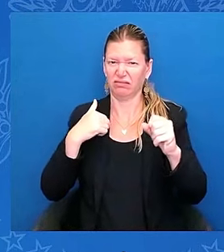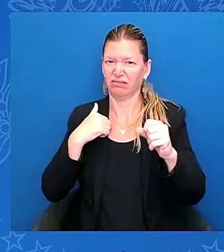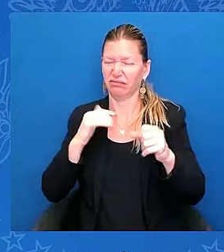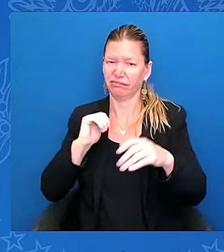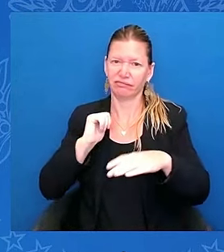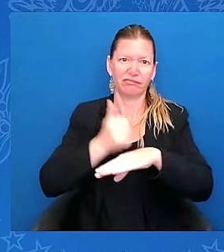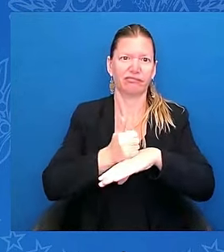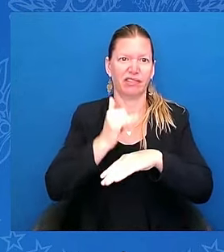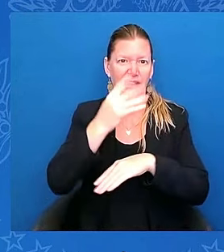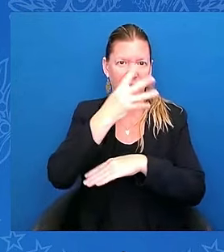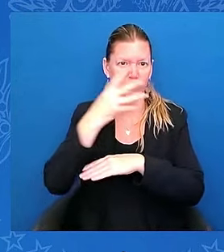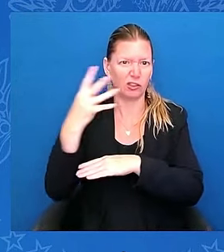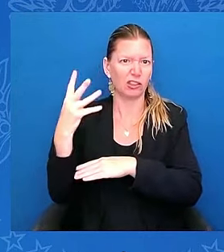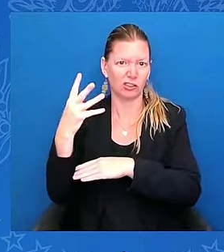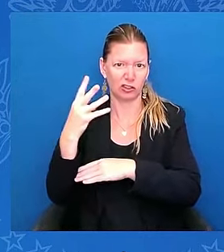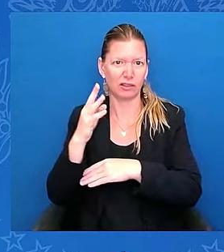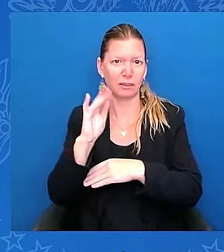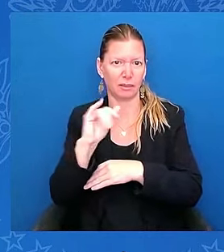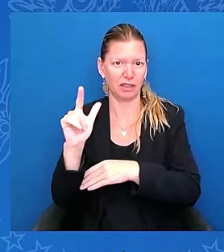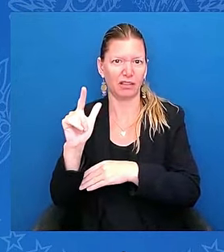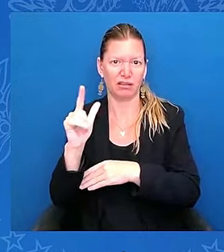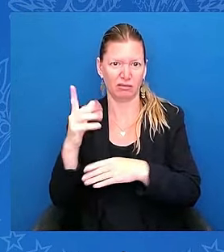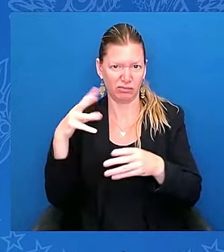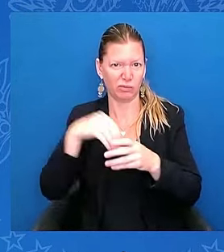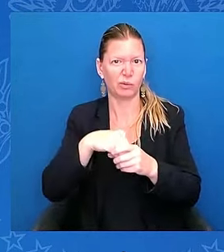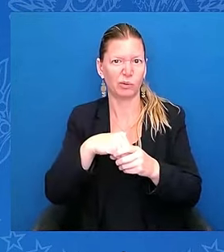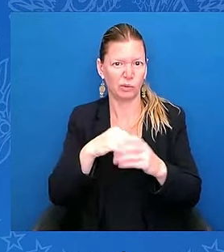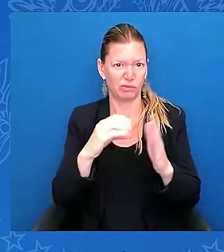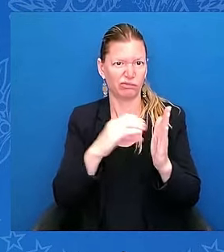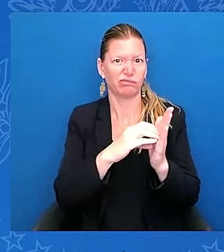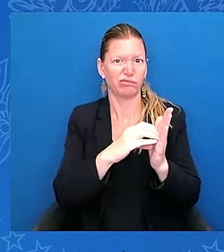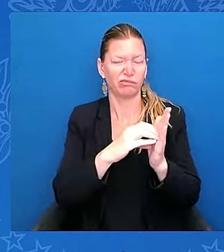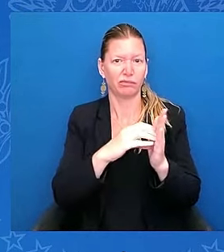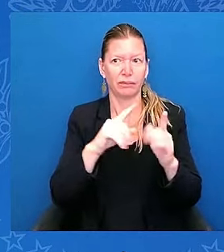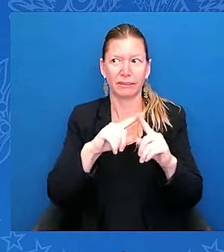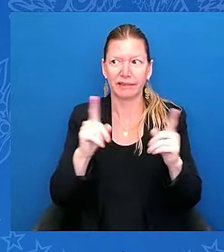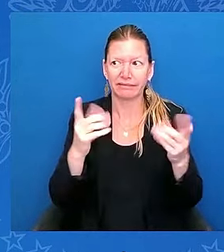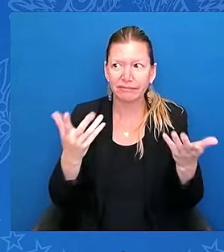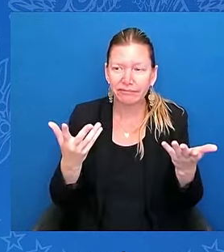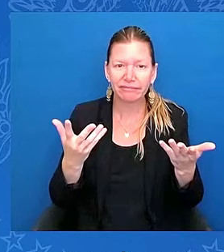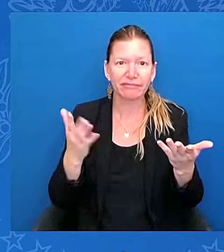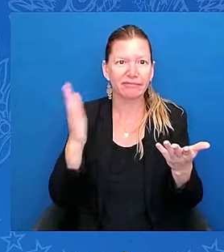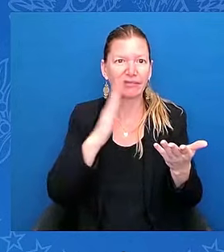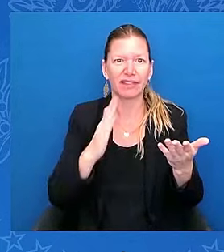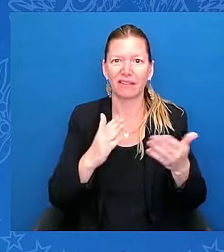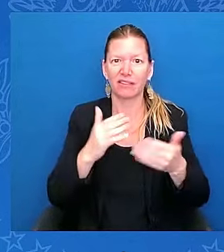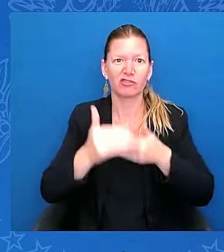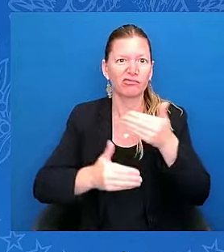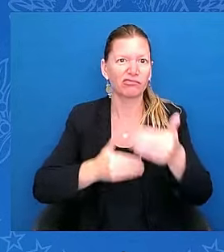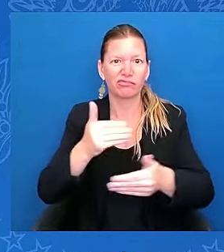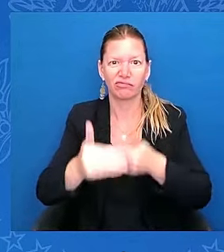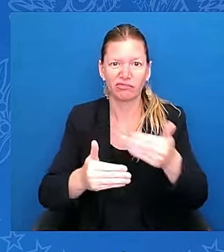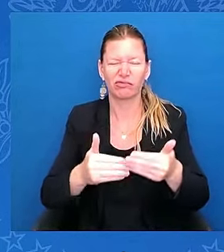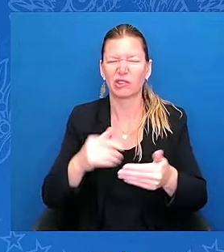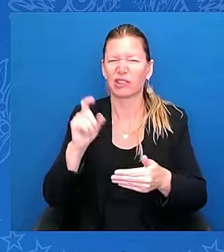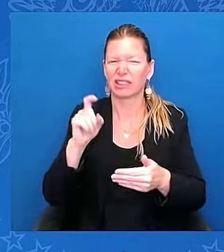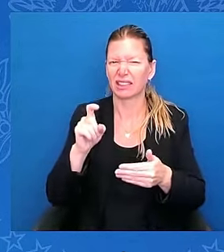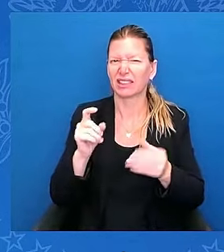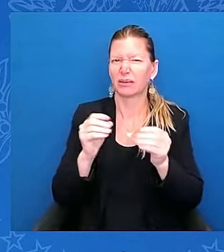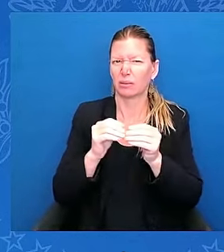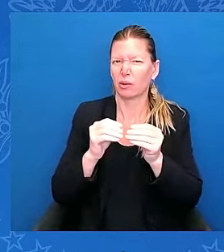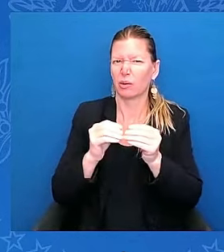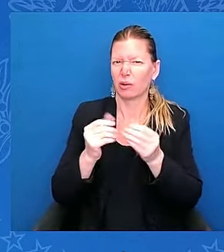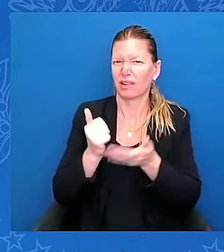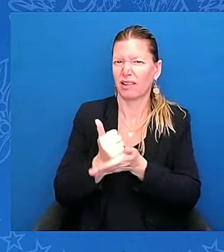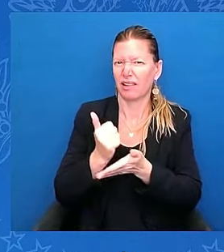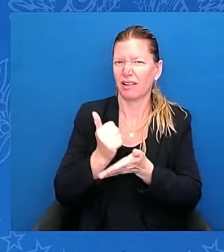But now, today, a significant portion of it has been passed or been by executive order. Javier, thank you for the introduction and